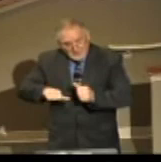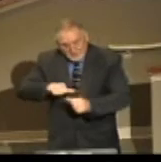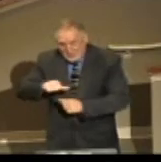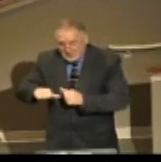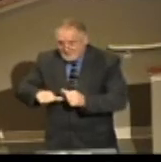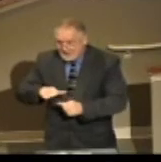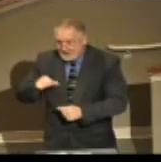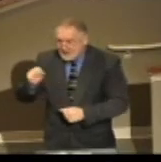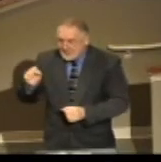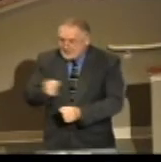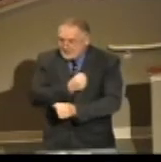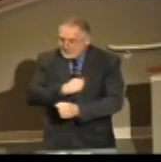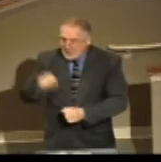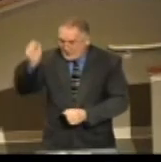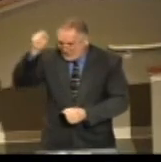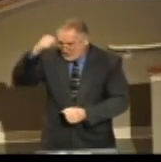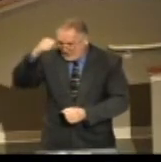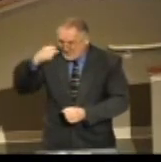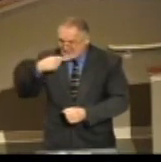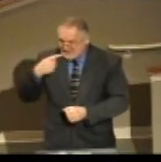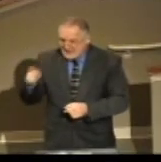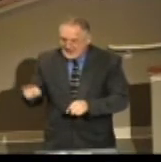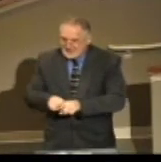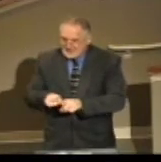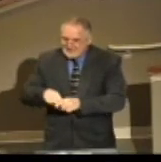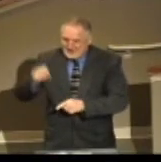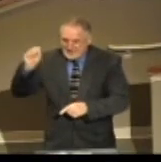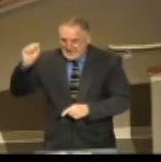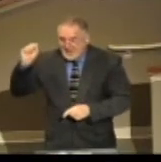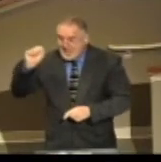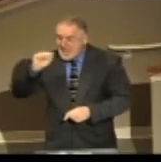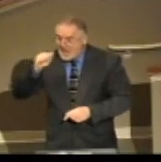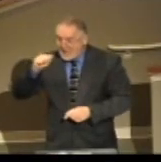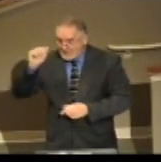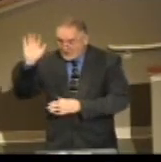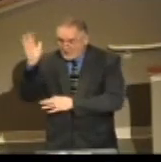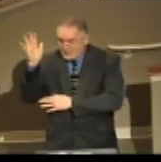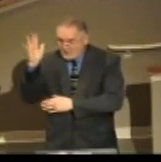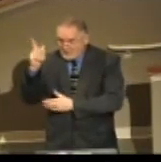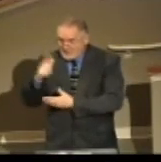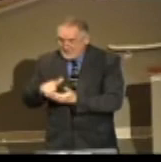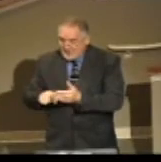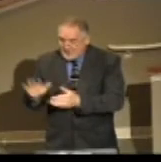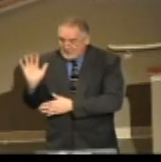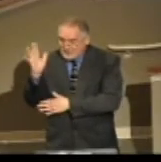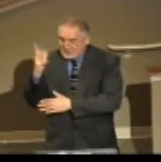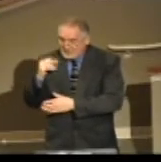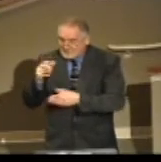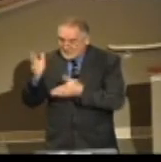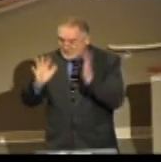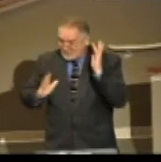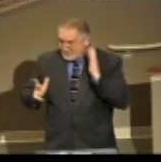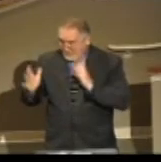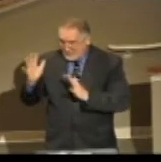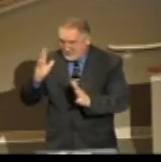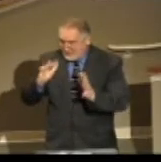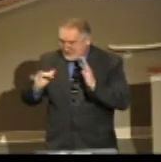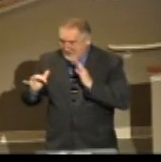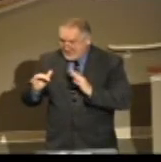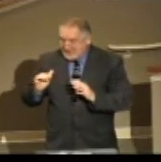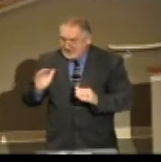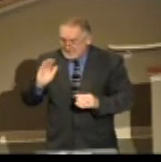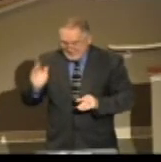Solomon. He says, as the apple tree among the trees of the woods, so is my beloved among the suns. I sat down under the shadow with great delight